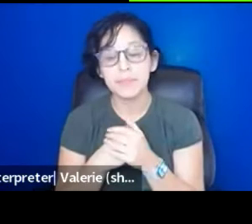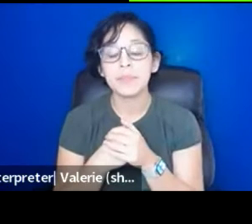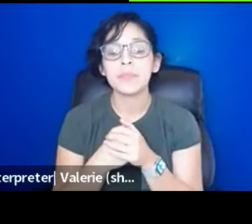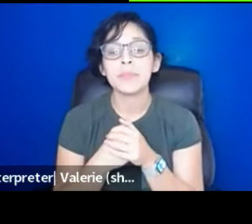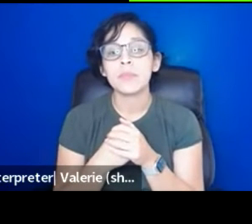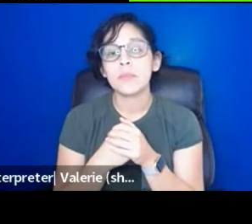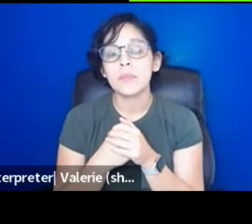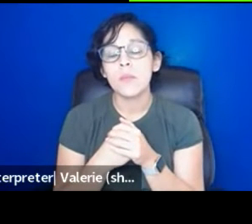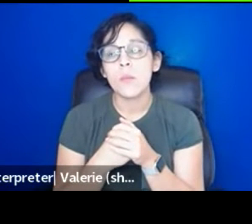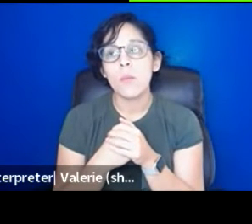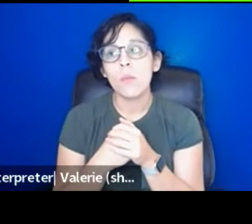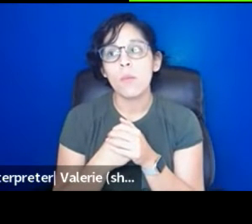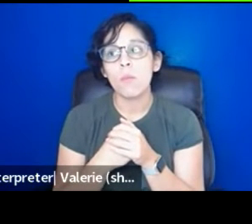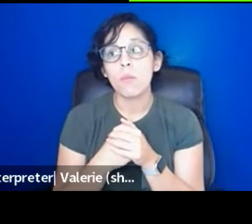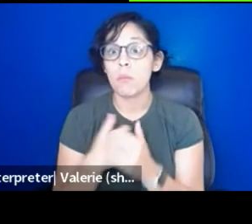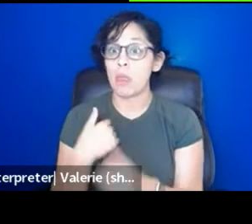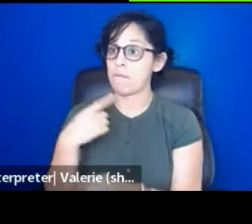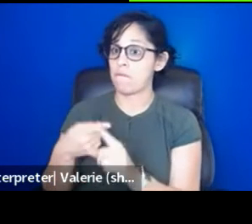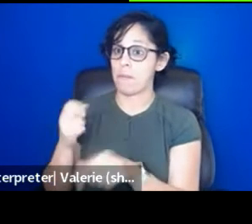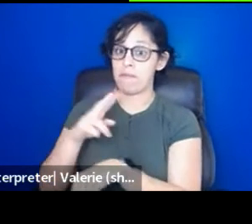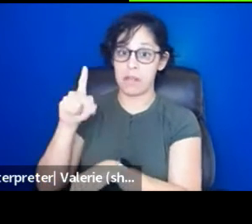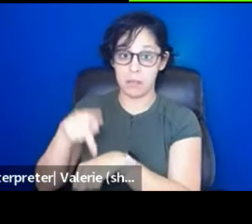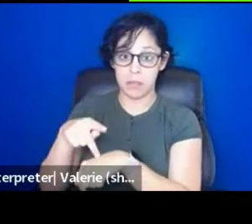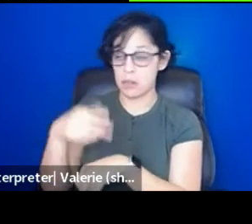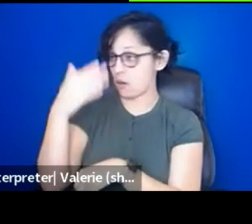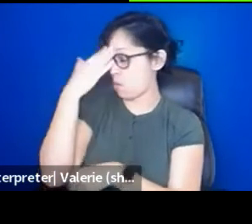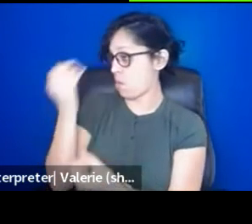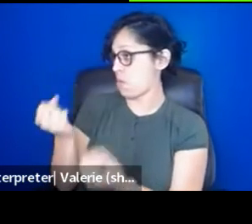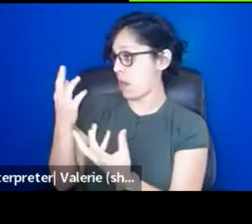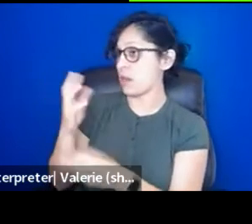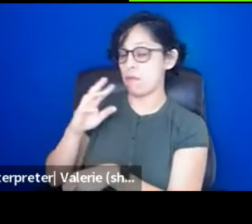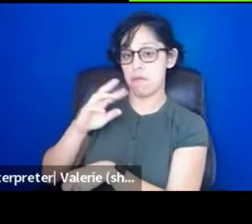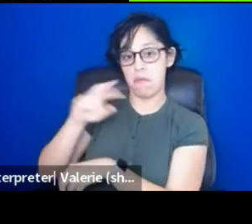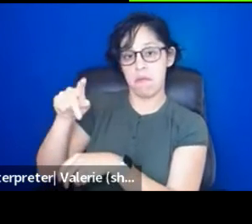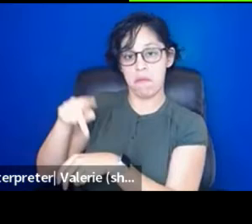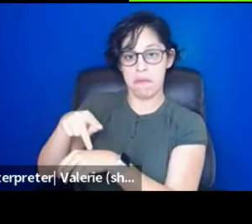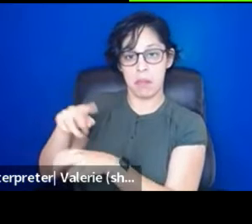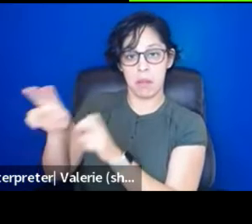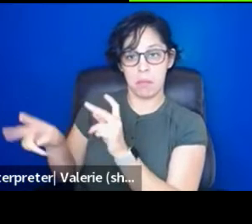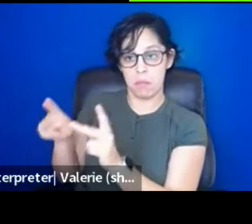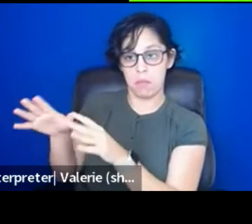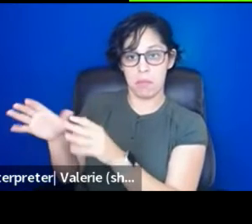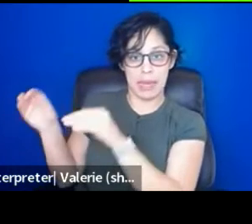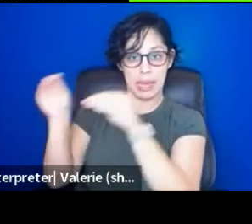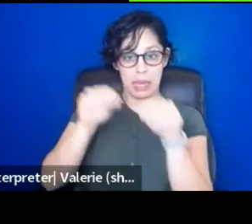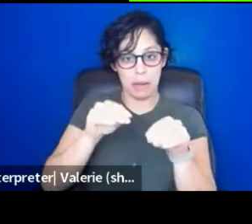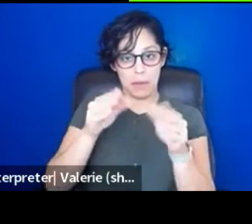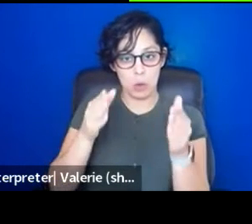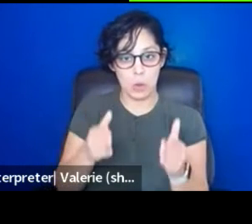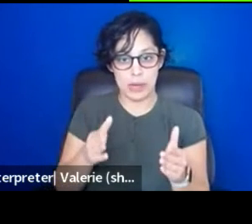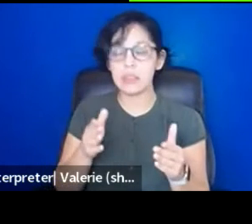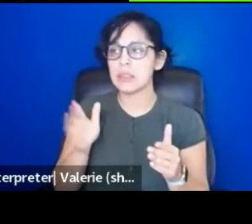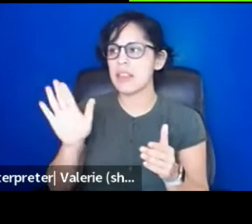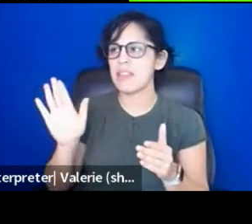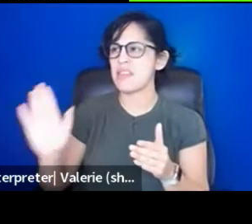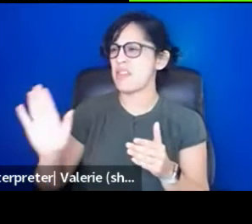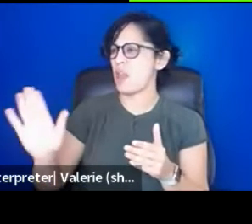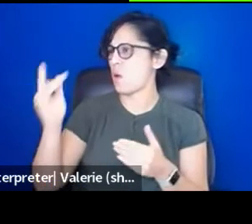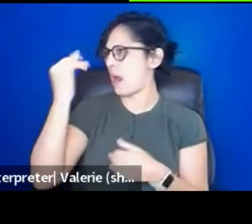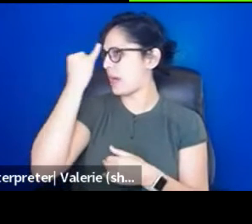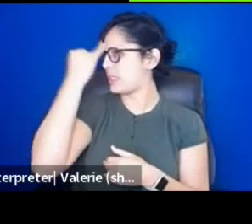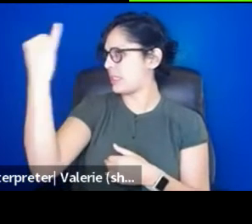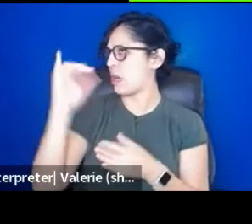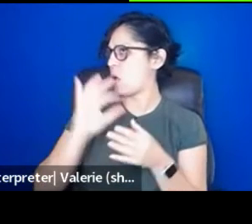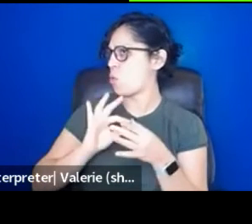you know, I, I'm from the Philippines and I know a lot of like Filipino immigrants here are the relationship to this